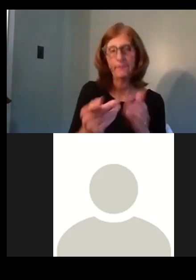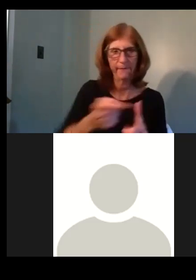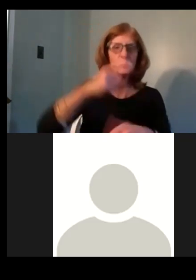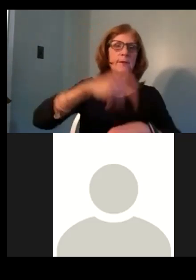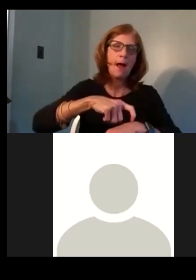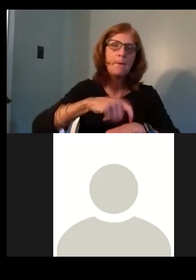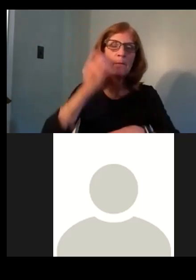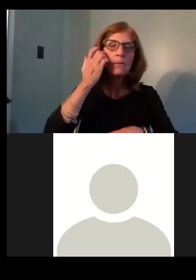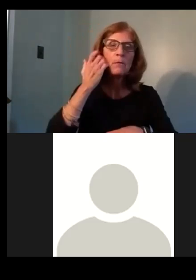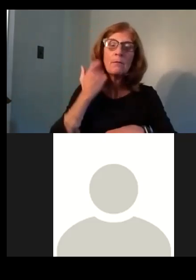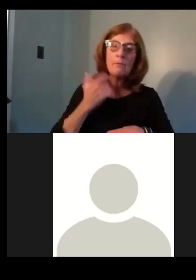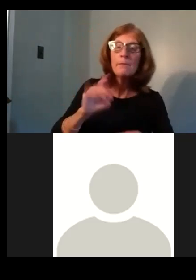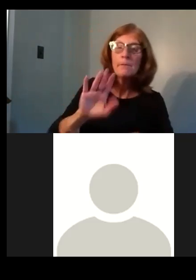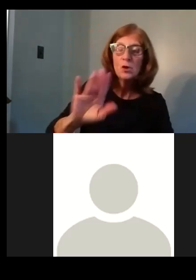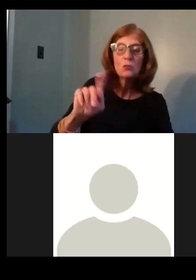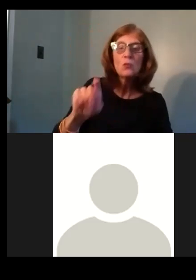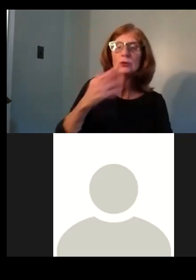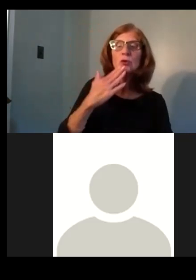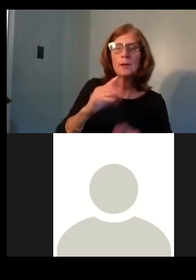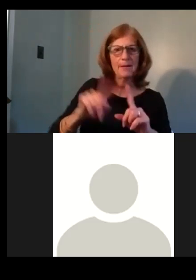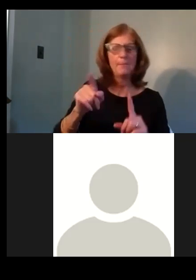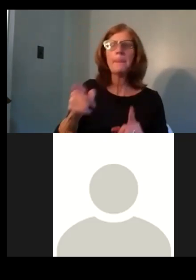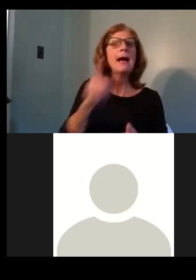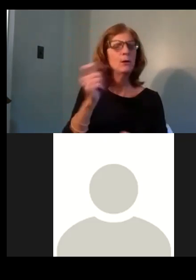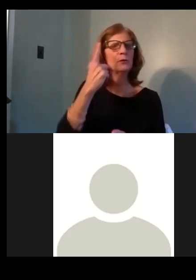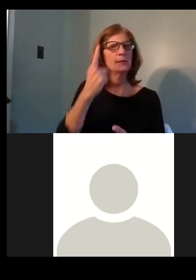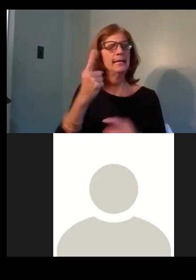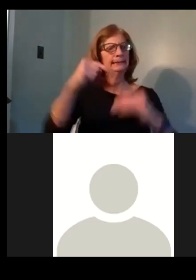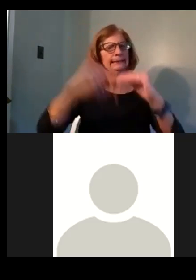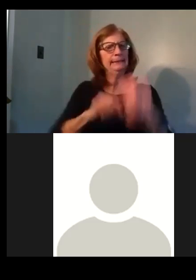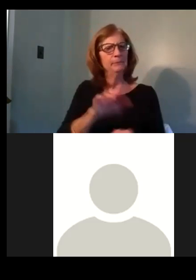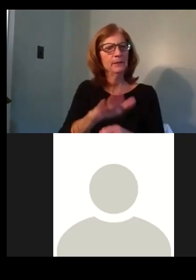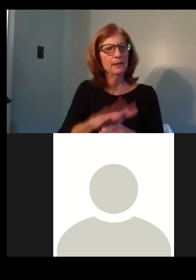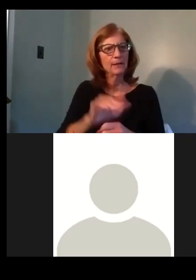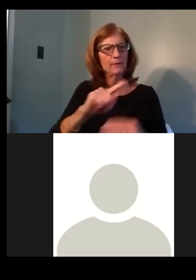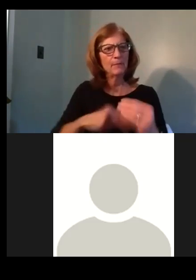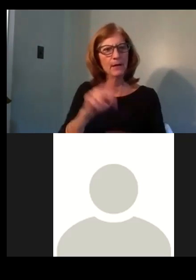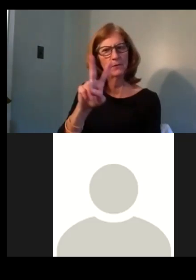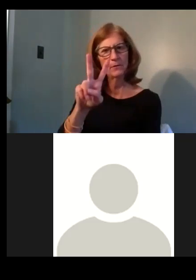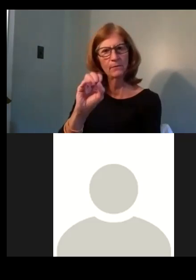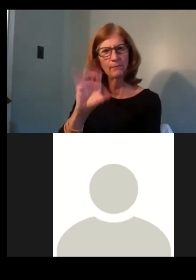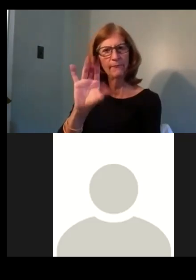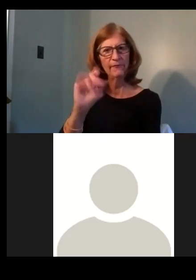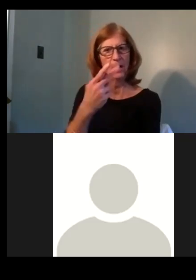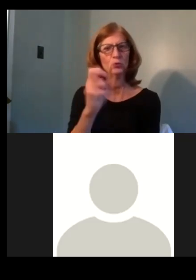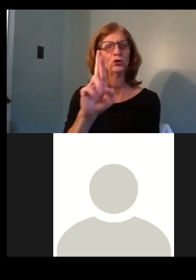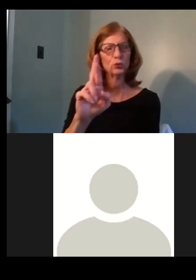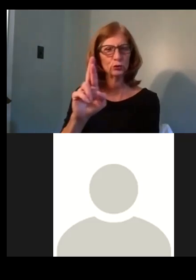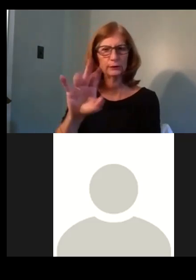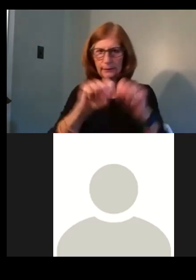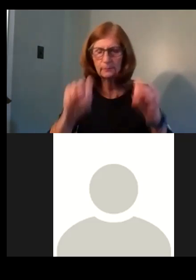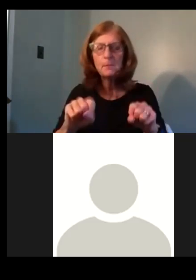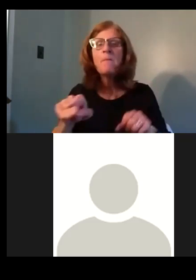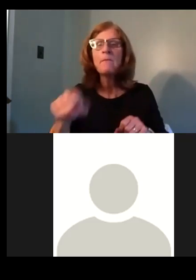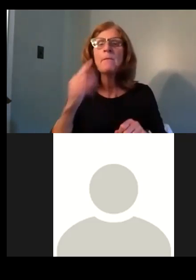but that's, yeah, that's a good, I, I don't know enough about the, the housing authority of Pittsburgh versus HUD's, uh, program. know the housing